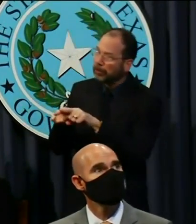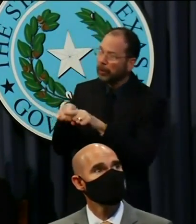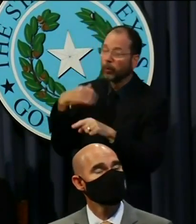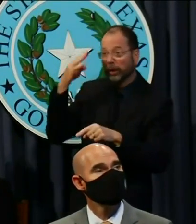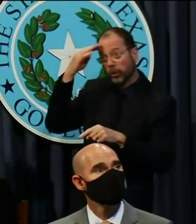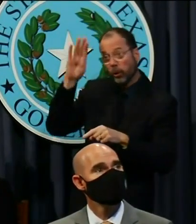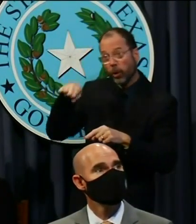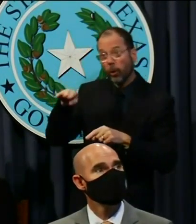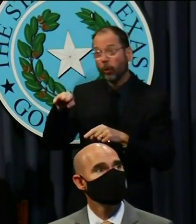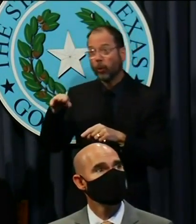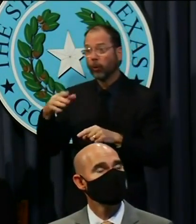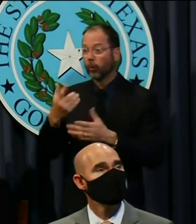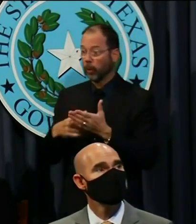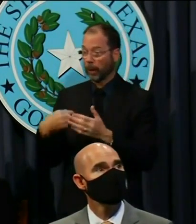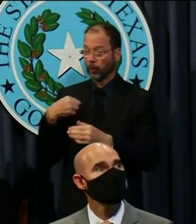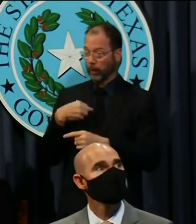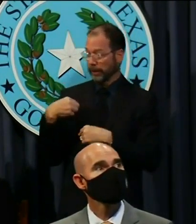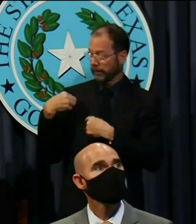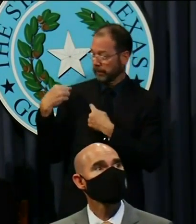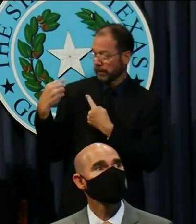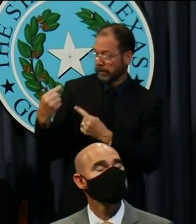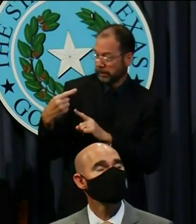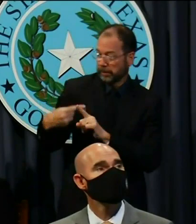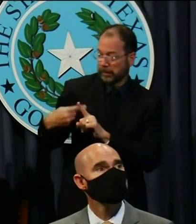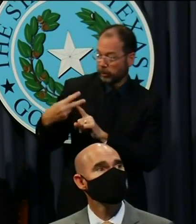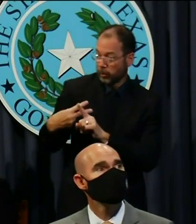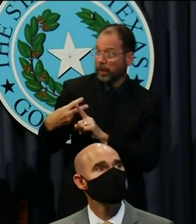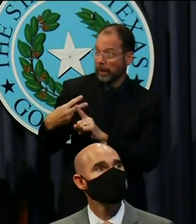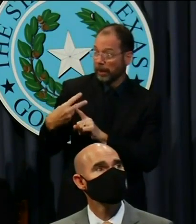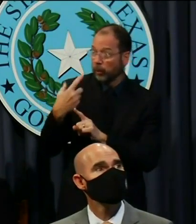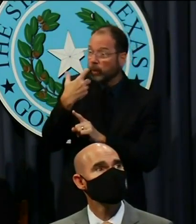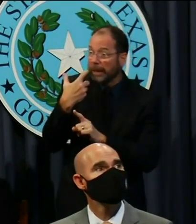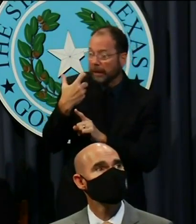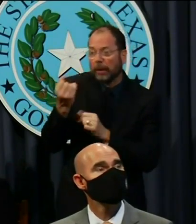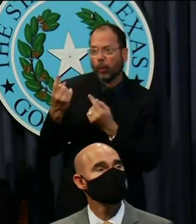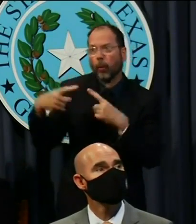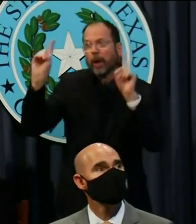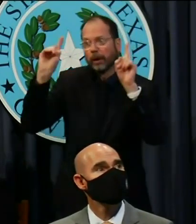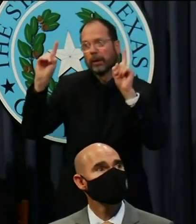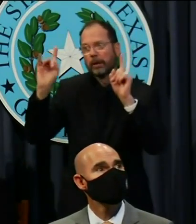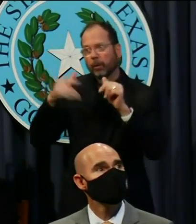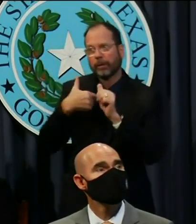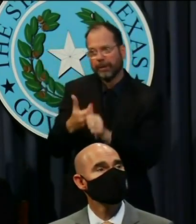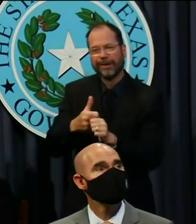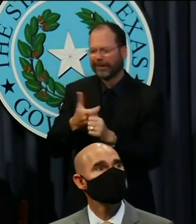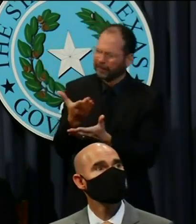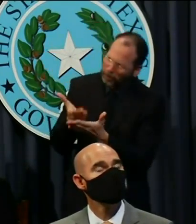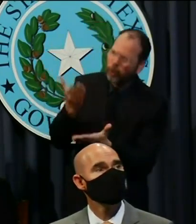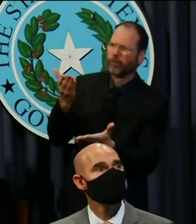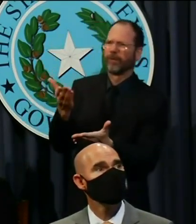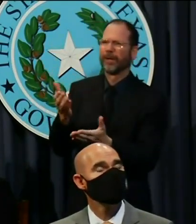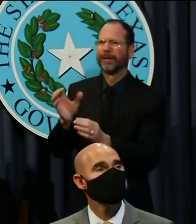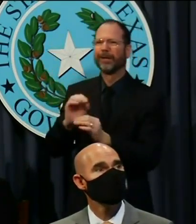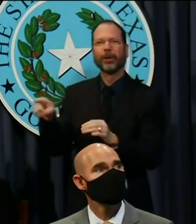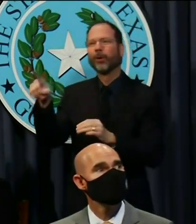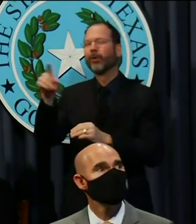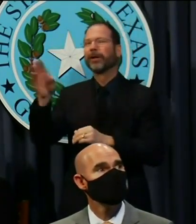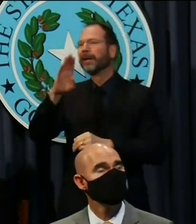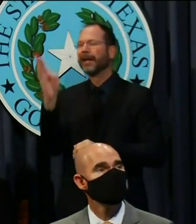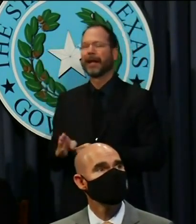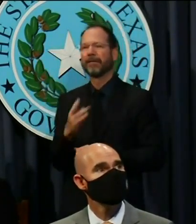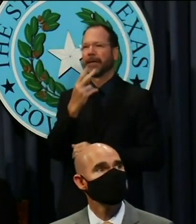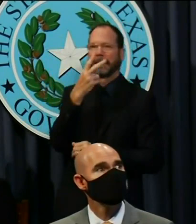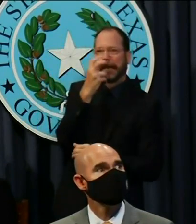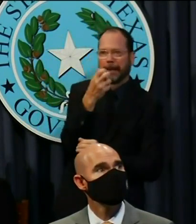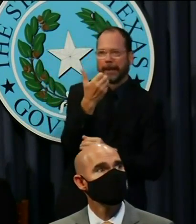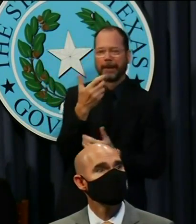the things that we have undertaken in the last several months worked. There's no better proof than that, and no one should ever have any doubt